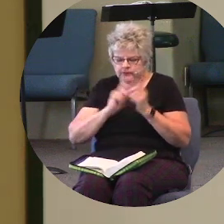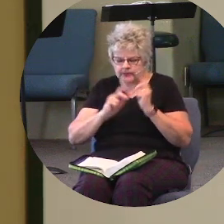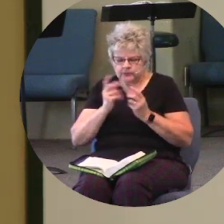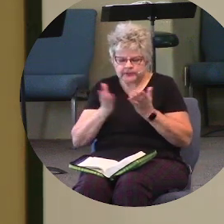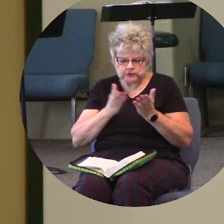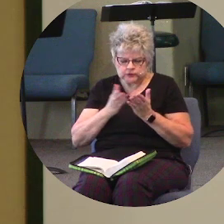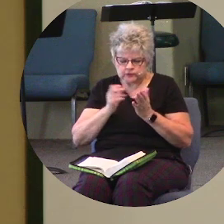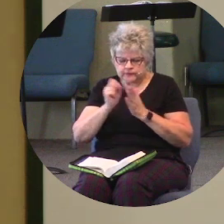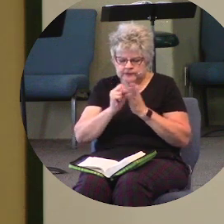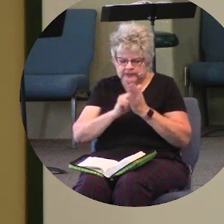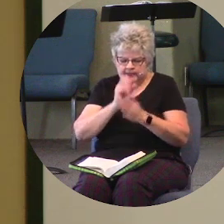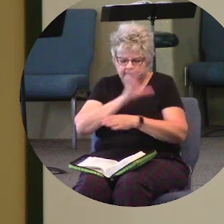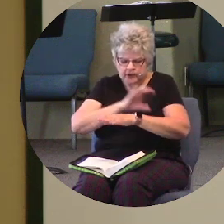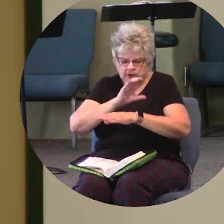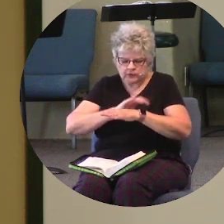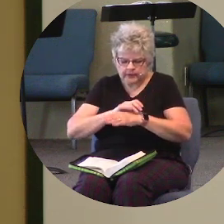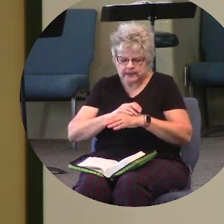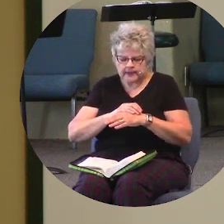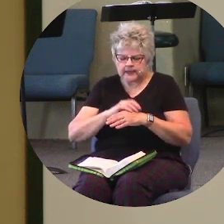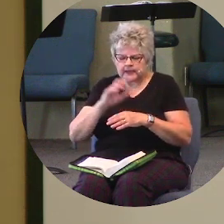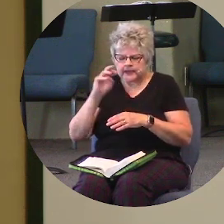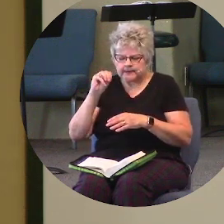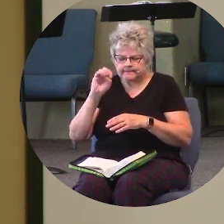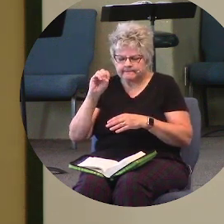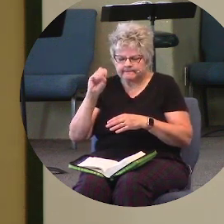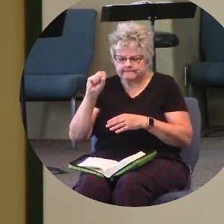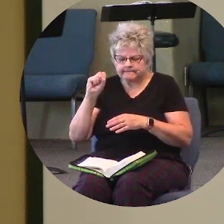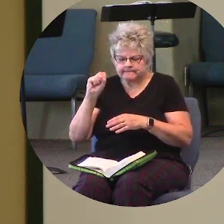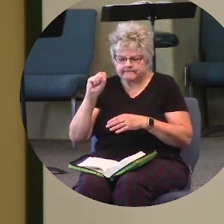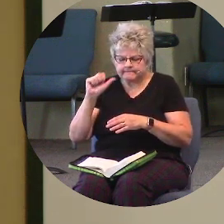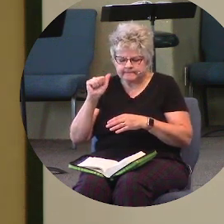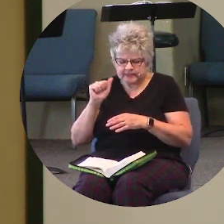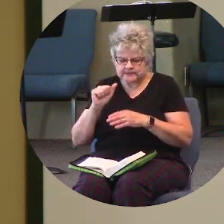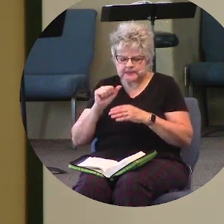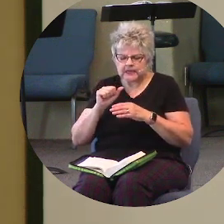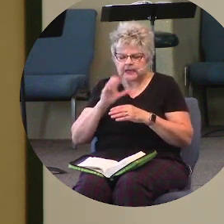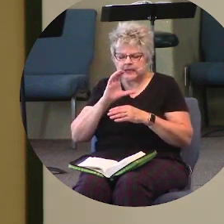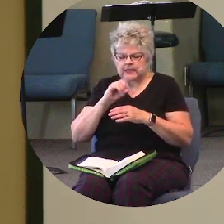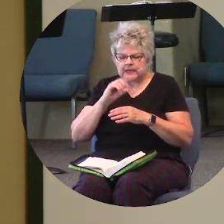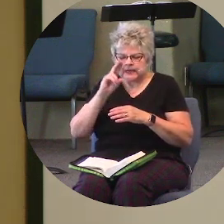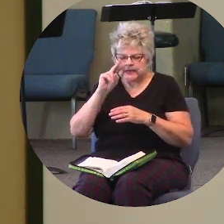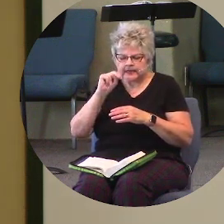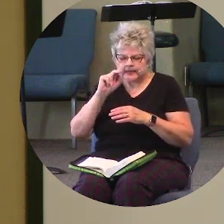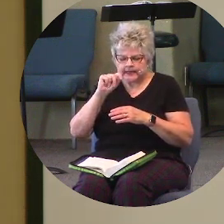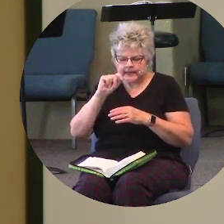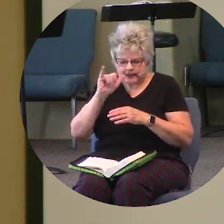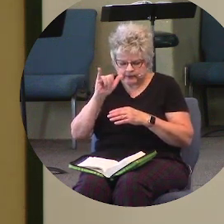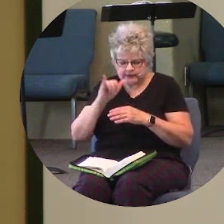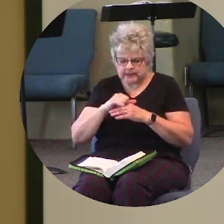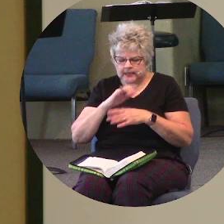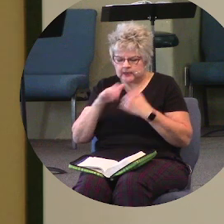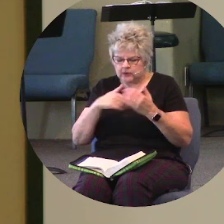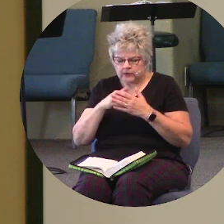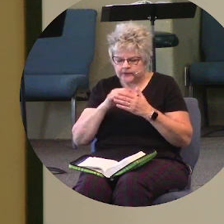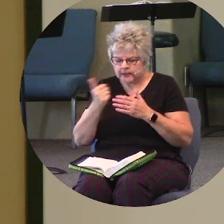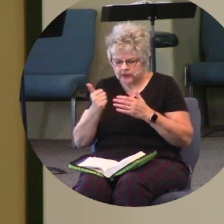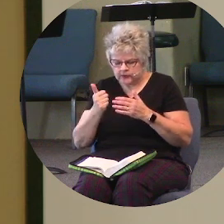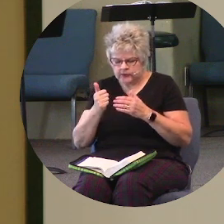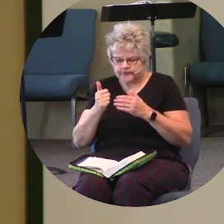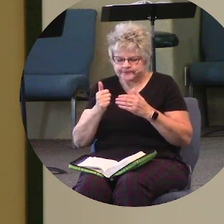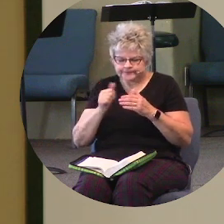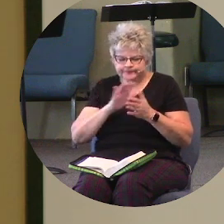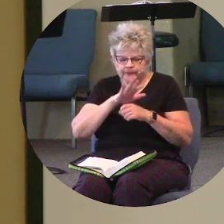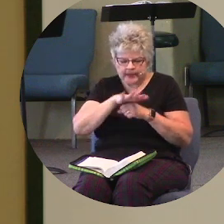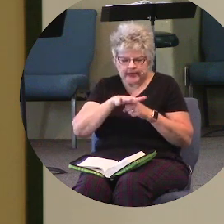and for Mesa County and for Grand Junction and for the neighboring cities. Father, I pray that you would give them insight,